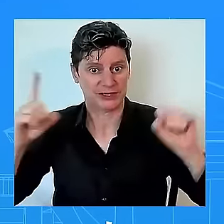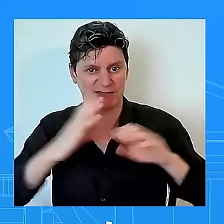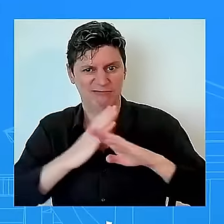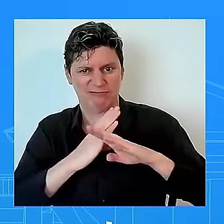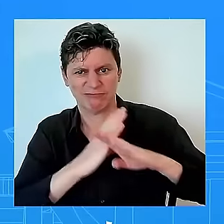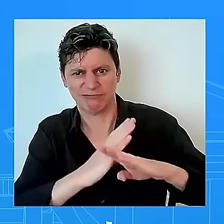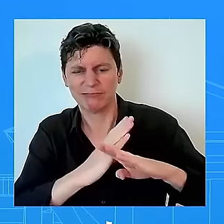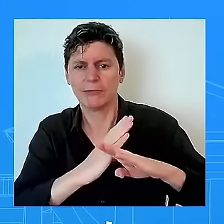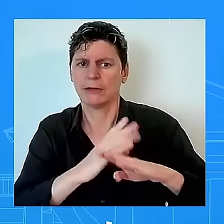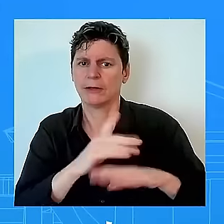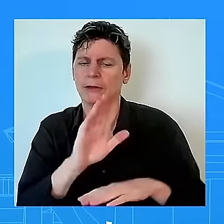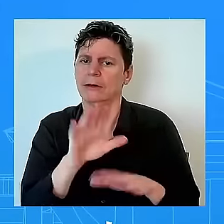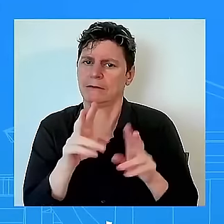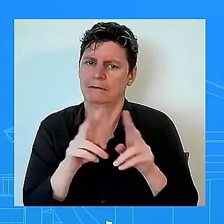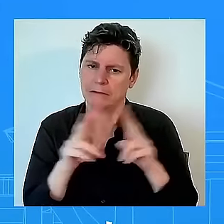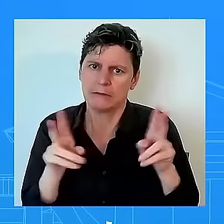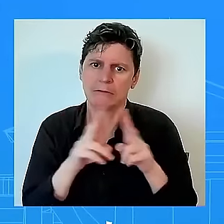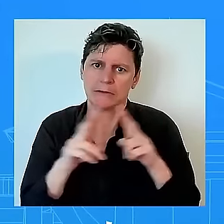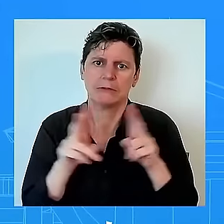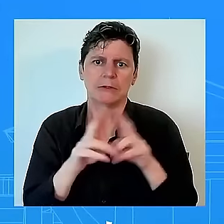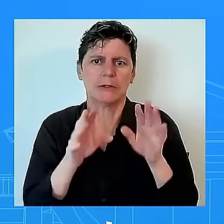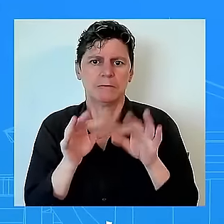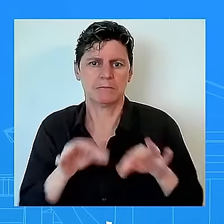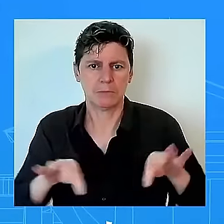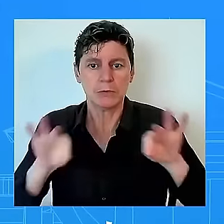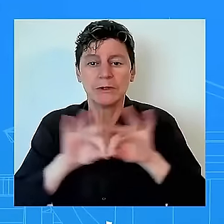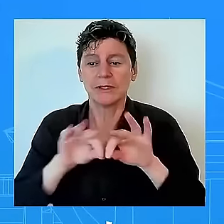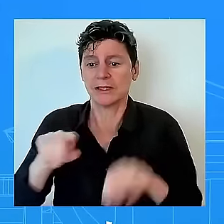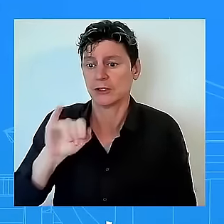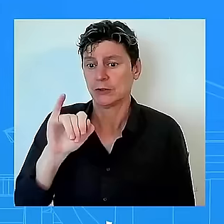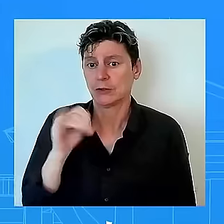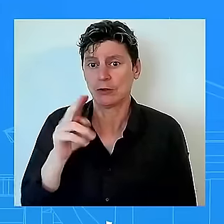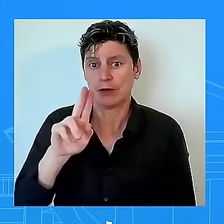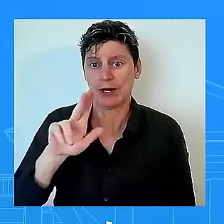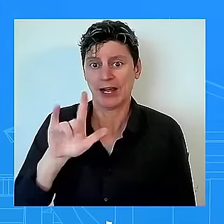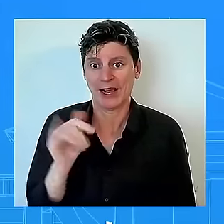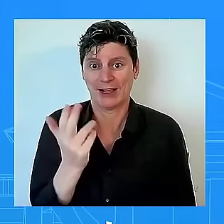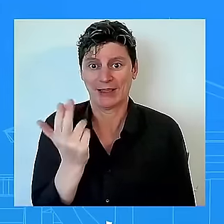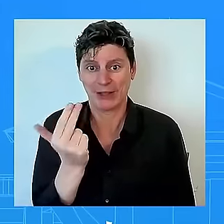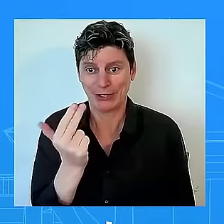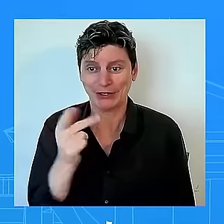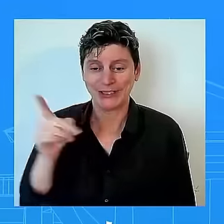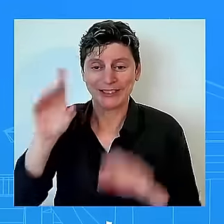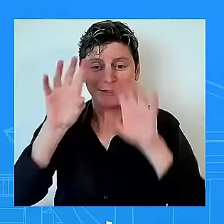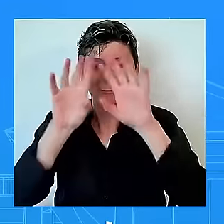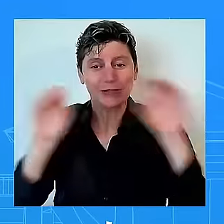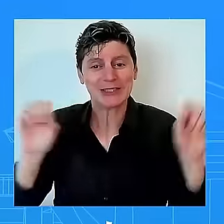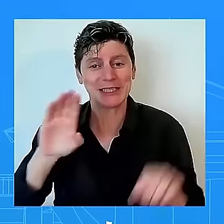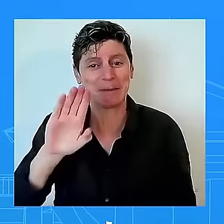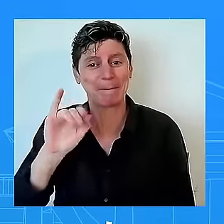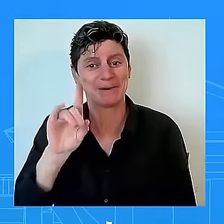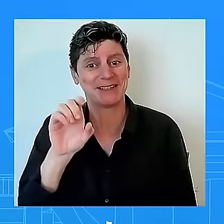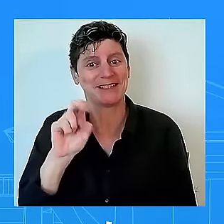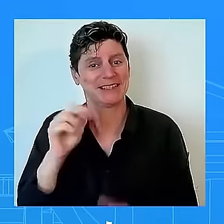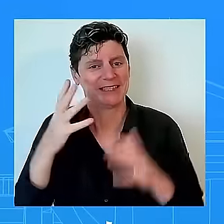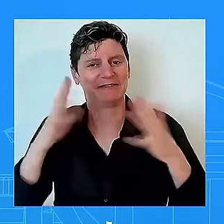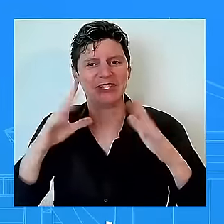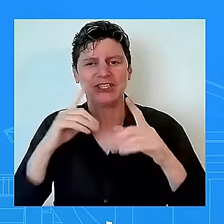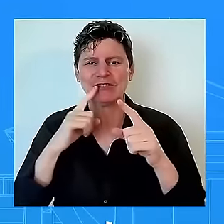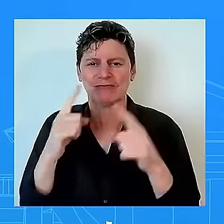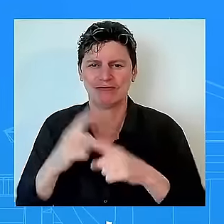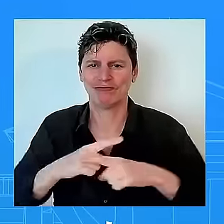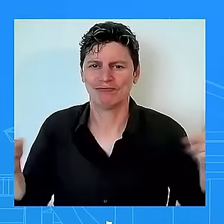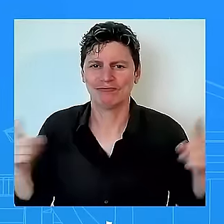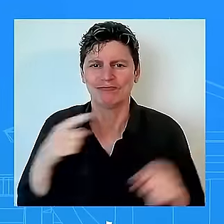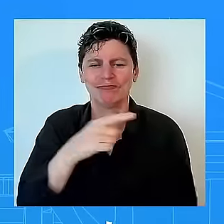of july 13th president biden made it clear that former president trump should have the highest level of protection offered by the secret